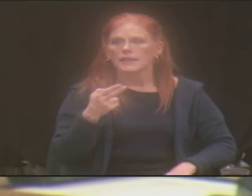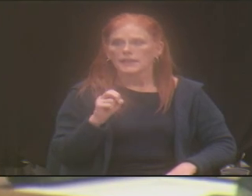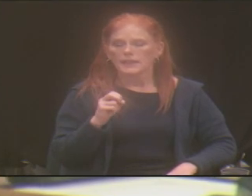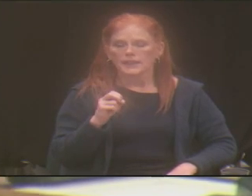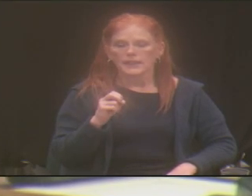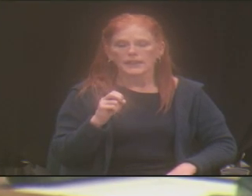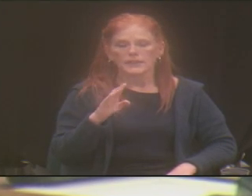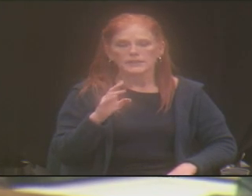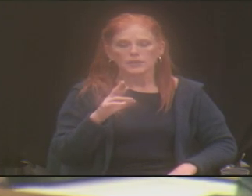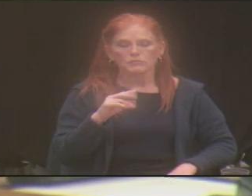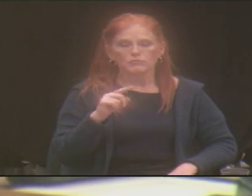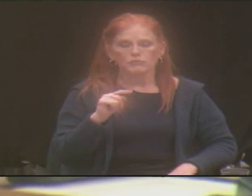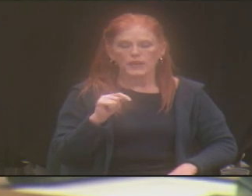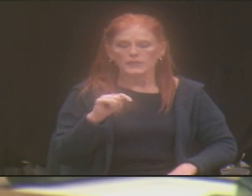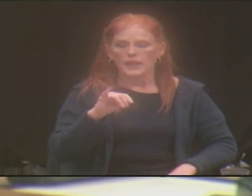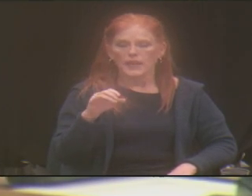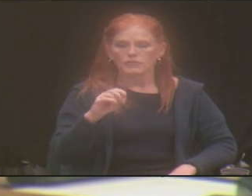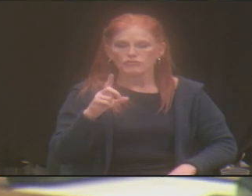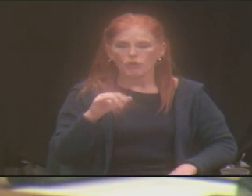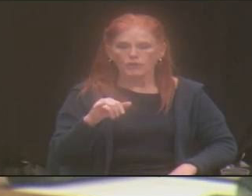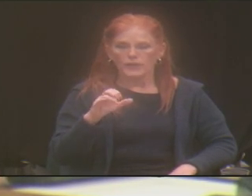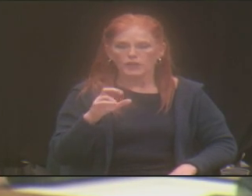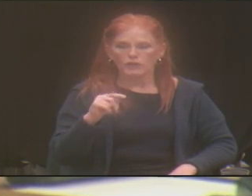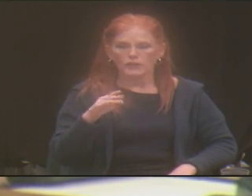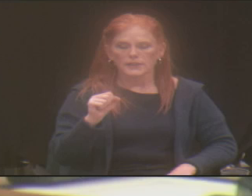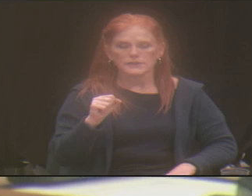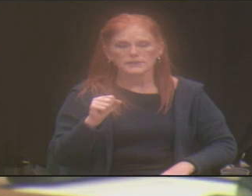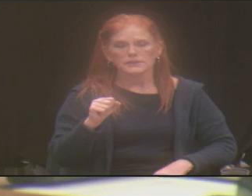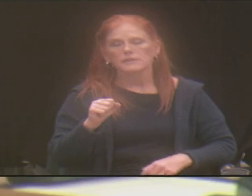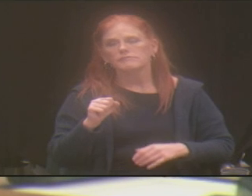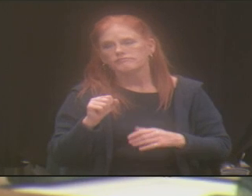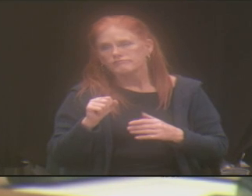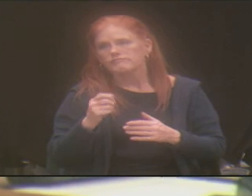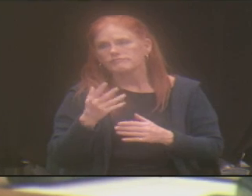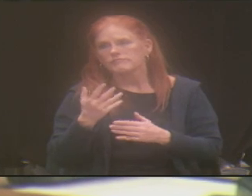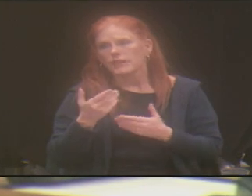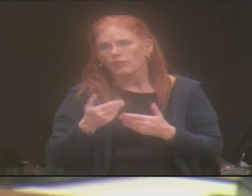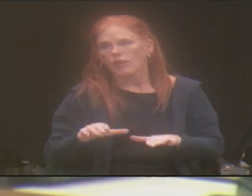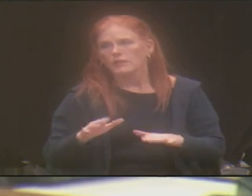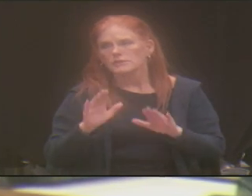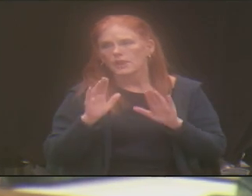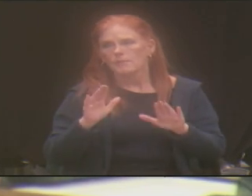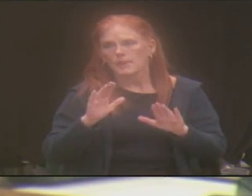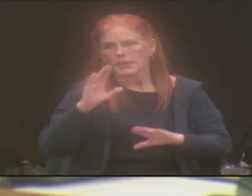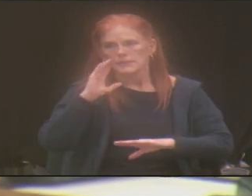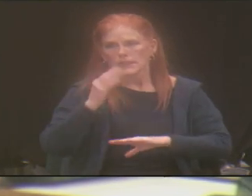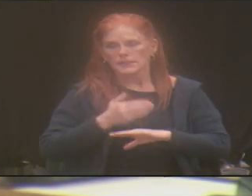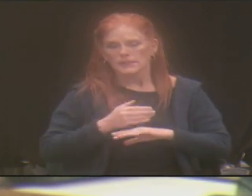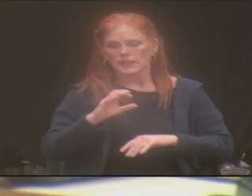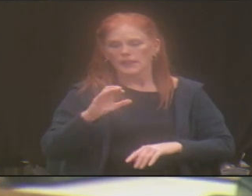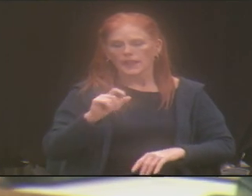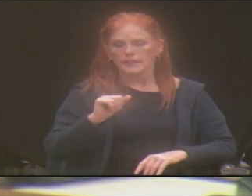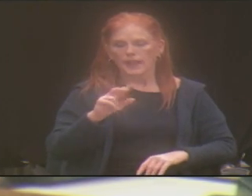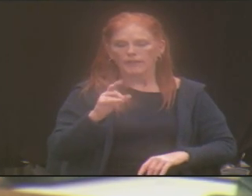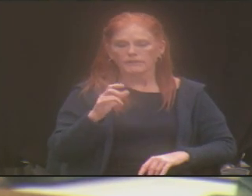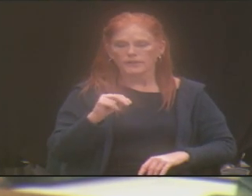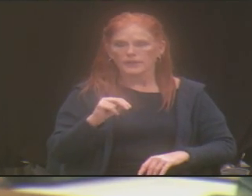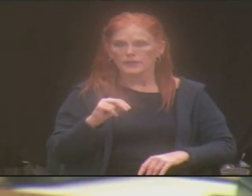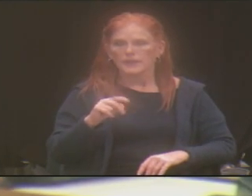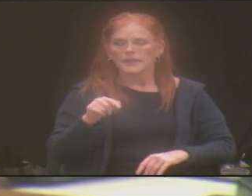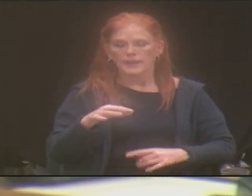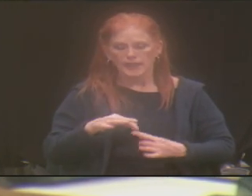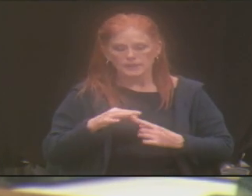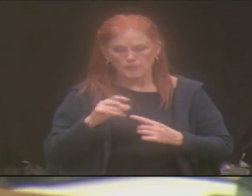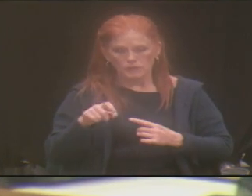Curtis and Jody Curtis lost their amazing son, Calvin, several years ago. He had